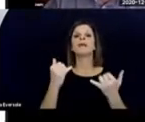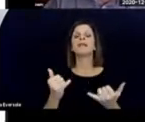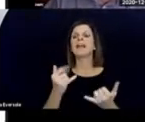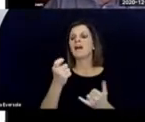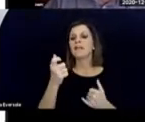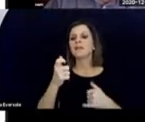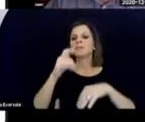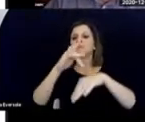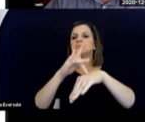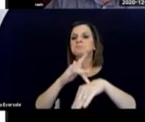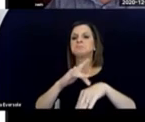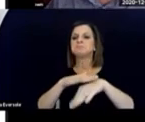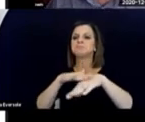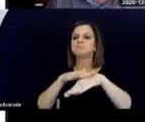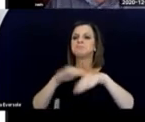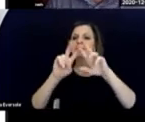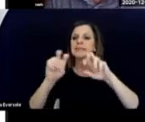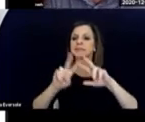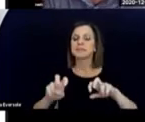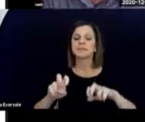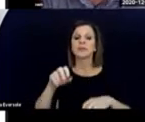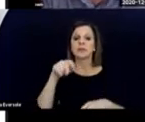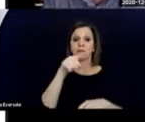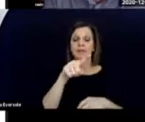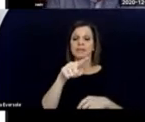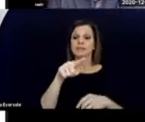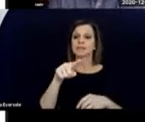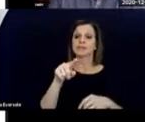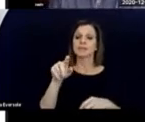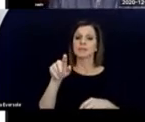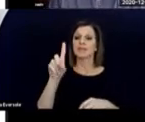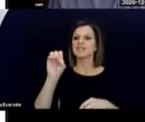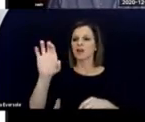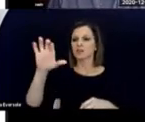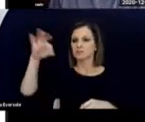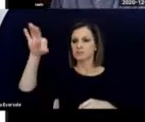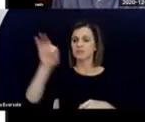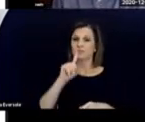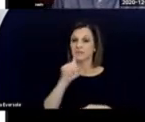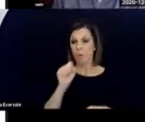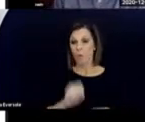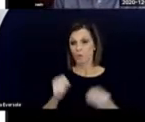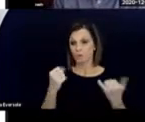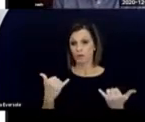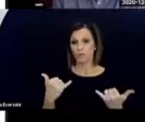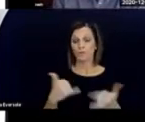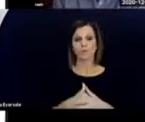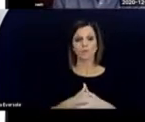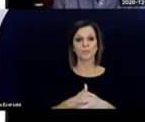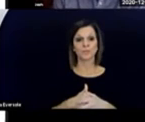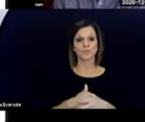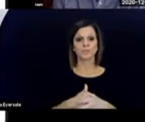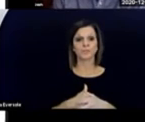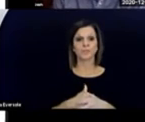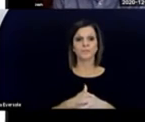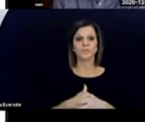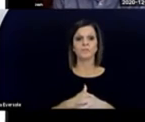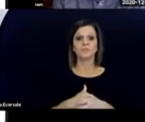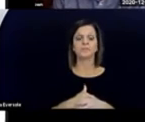Now, assessment, a little bit about assessment. This is a document. It's quite old now.